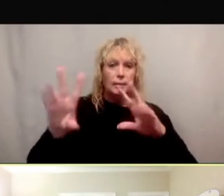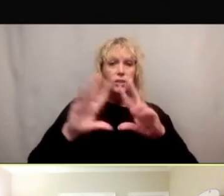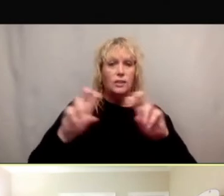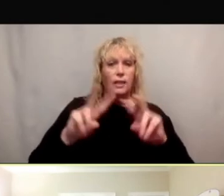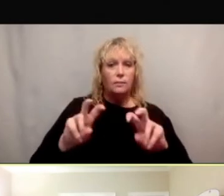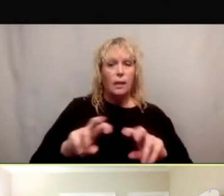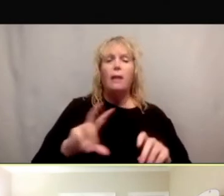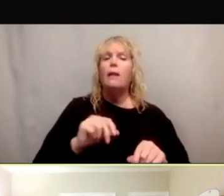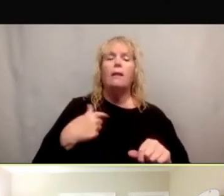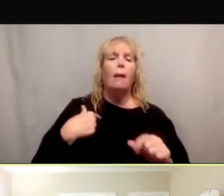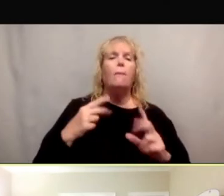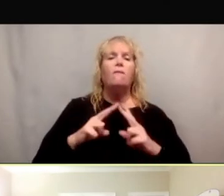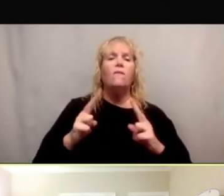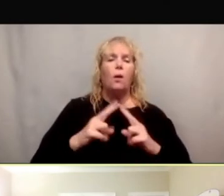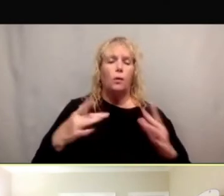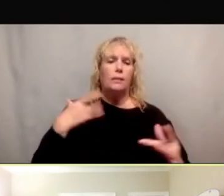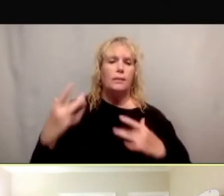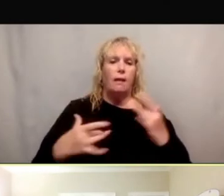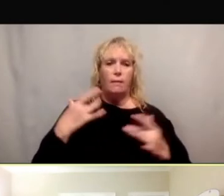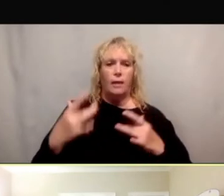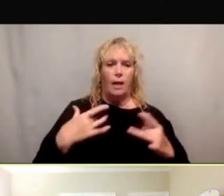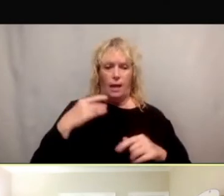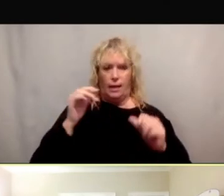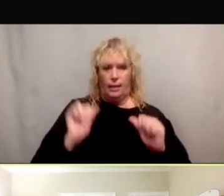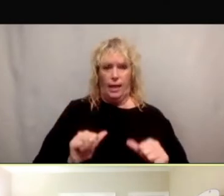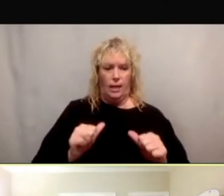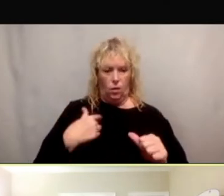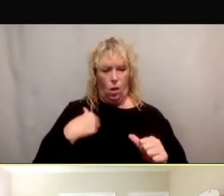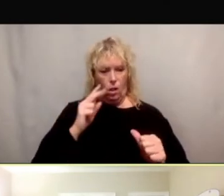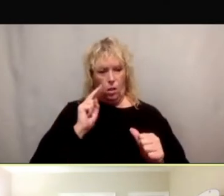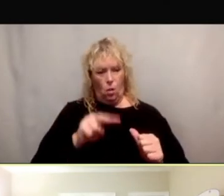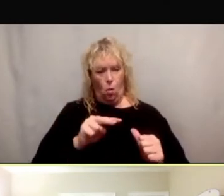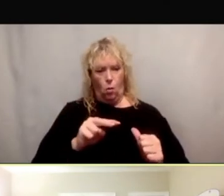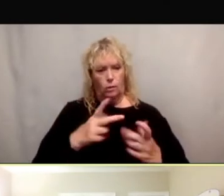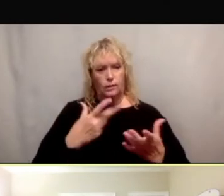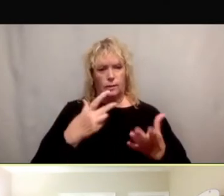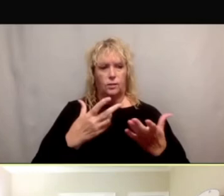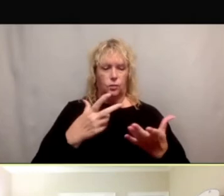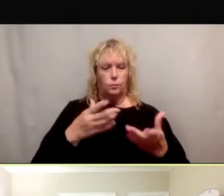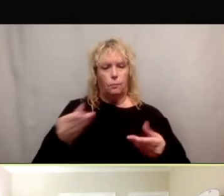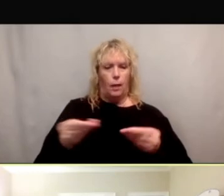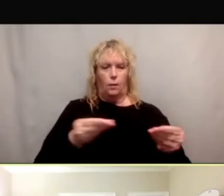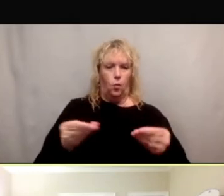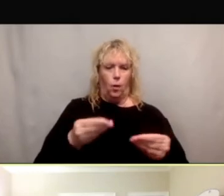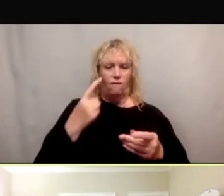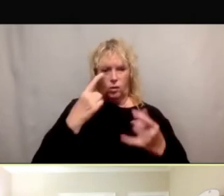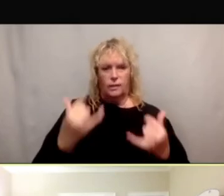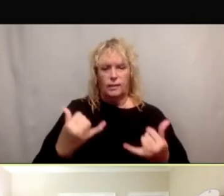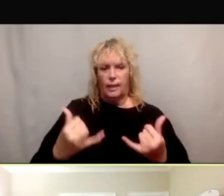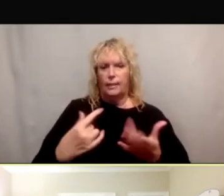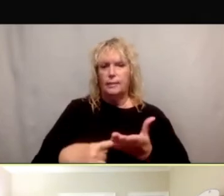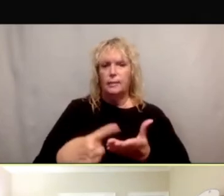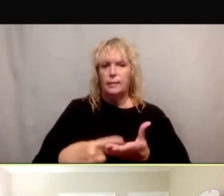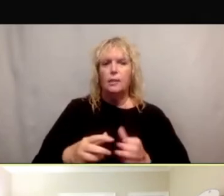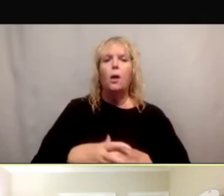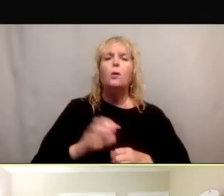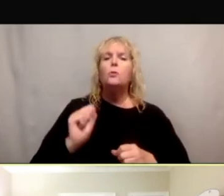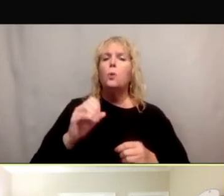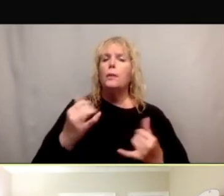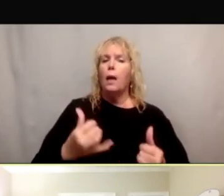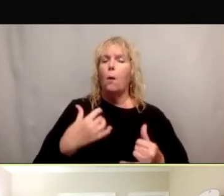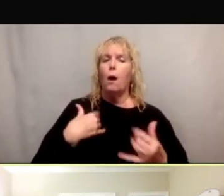very excited to be moderating today's discussion. So to get started, my first question